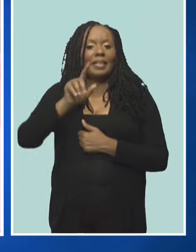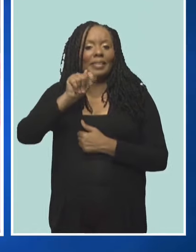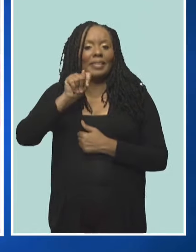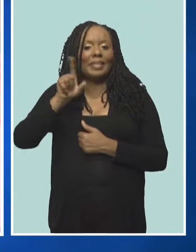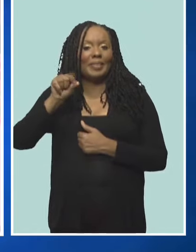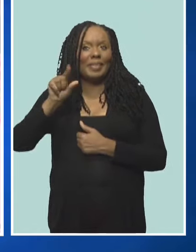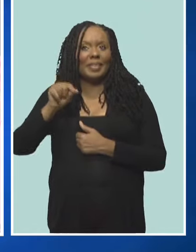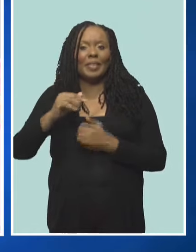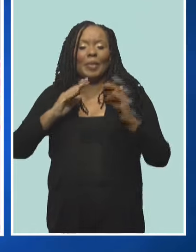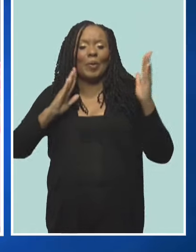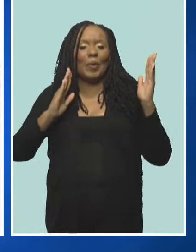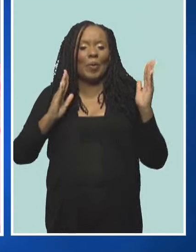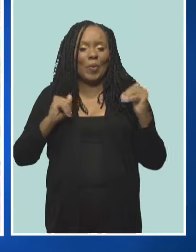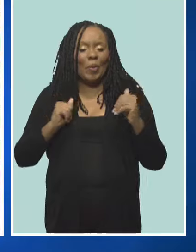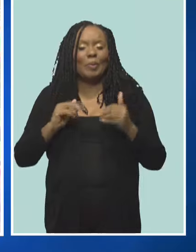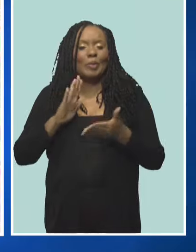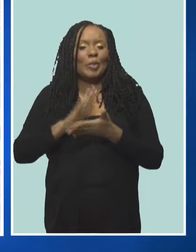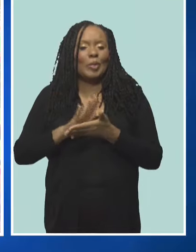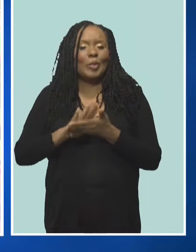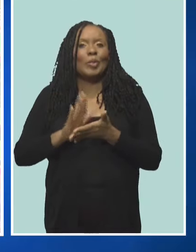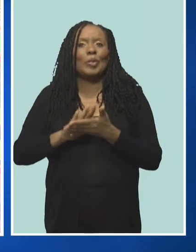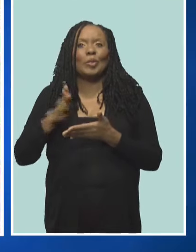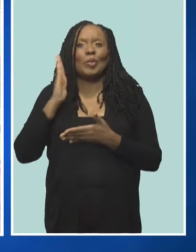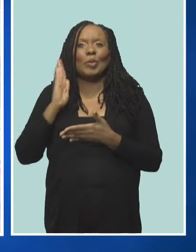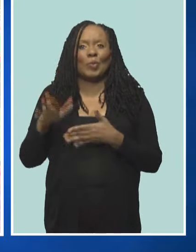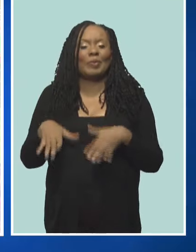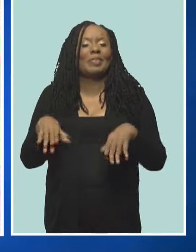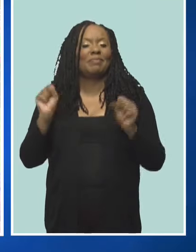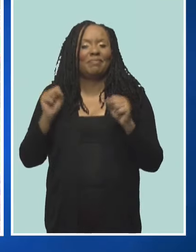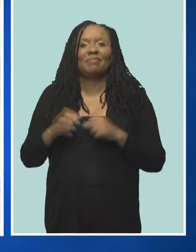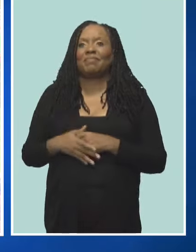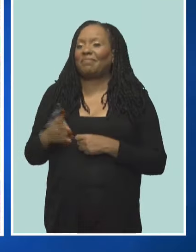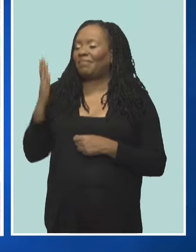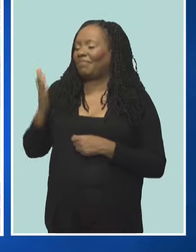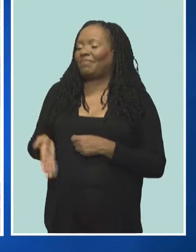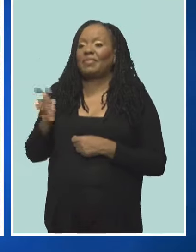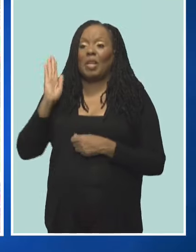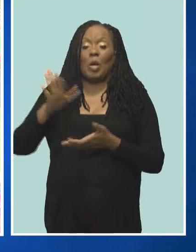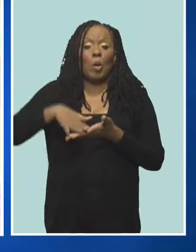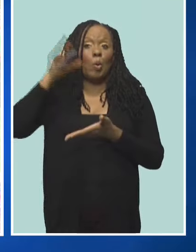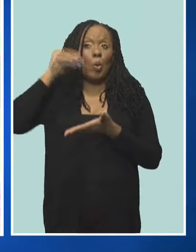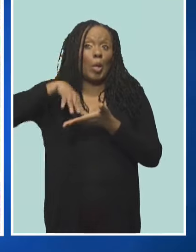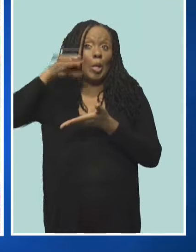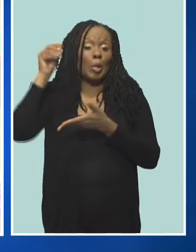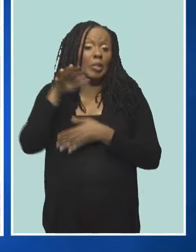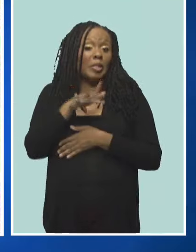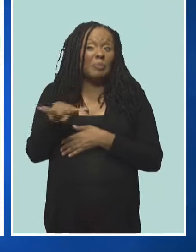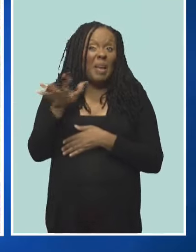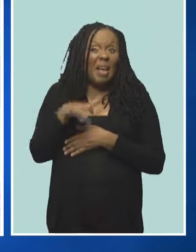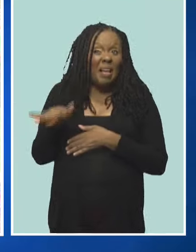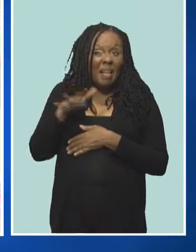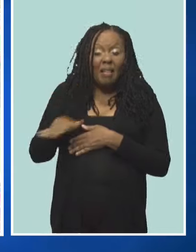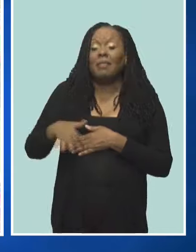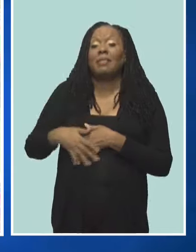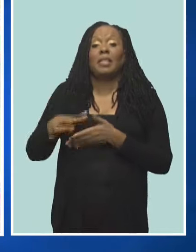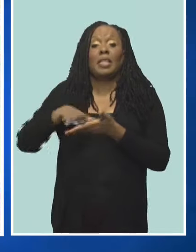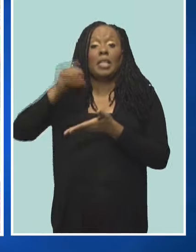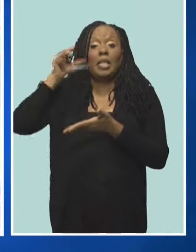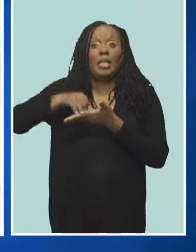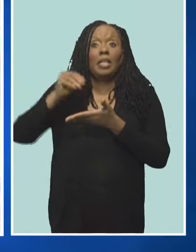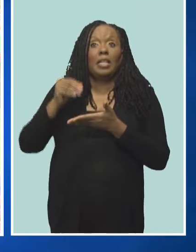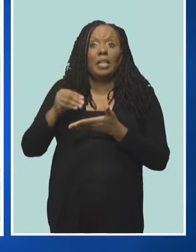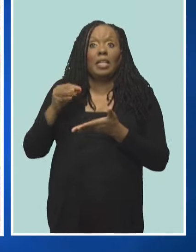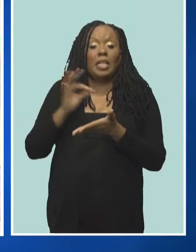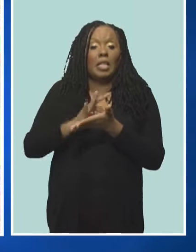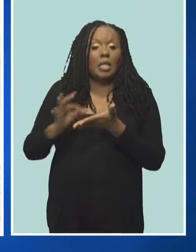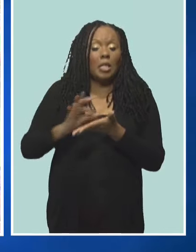hopes to get it into schools. They not only learn to spell, as they write the names of the team members, they get to learn to count. They're going to have to